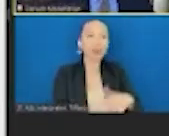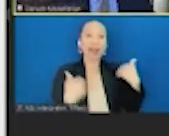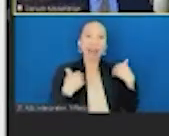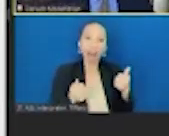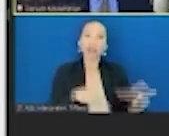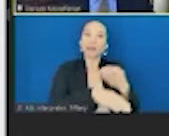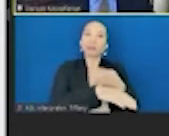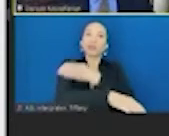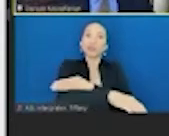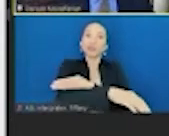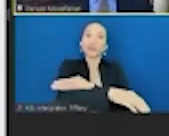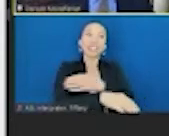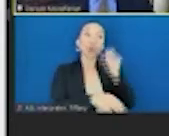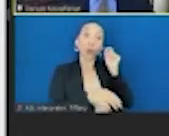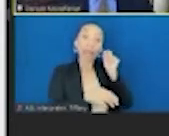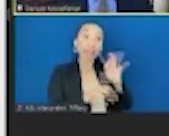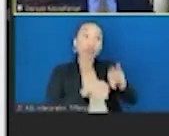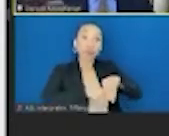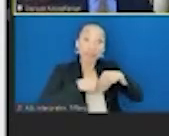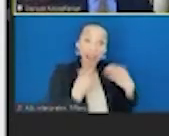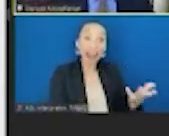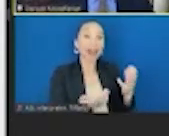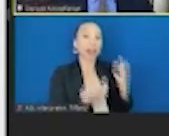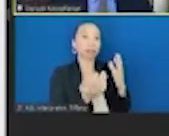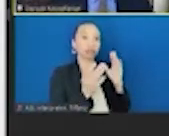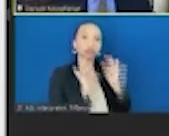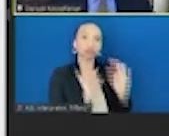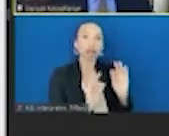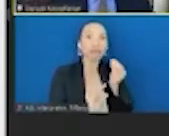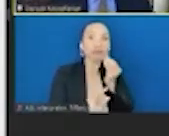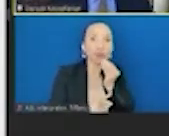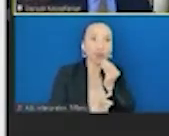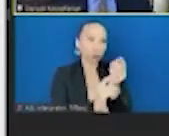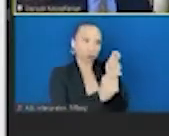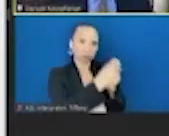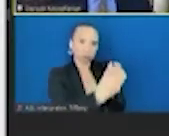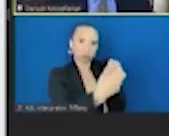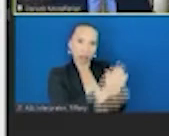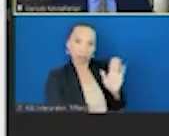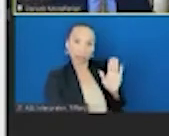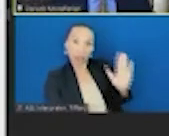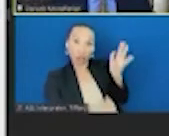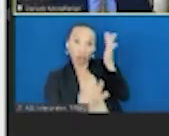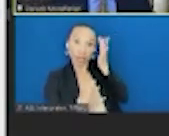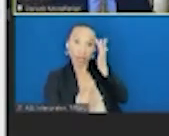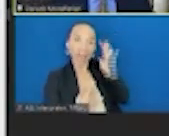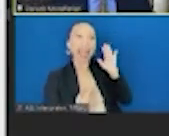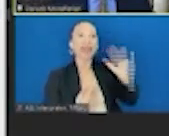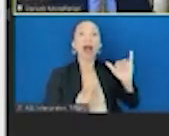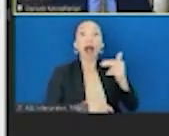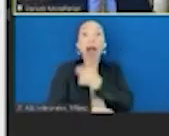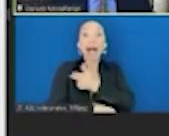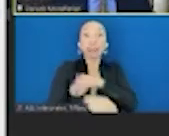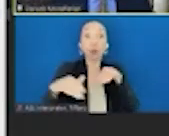these chronically ill food insecure patients nutritionally tailored meals reduces hospital admissions by 50%,